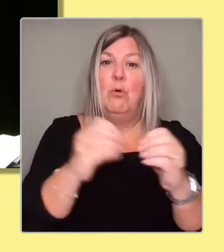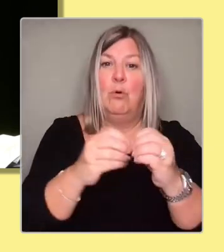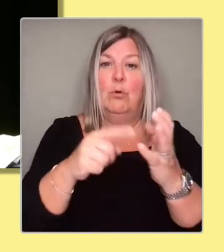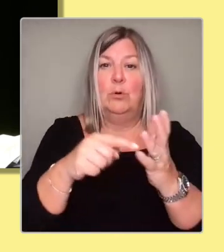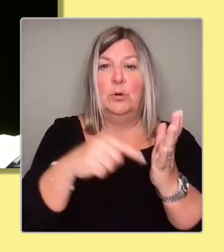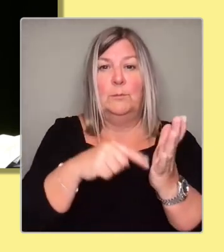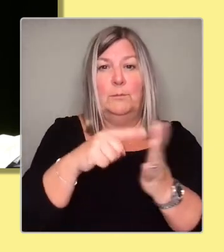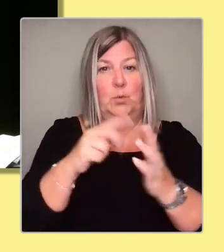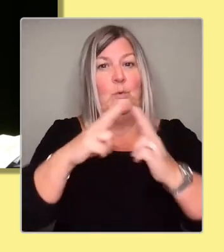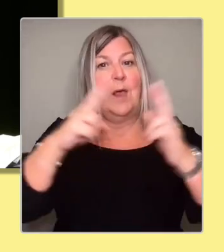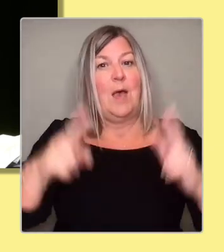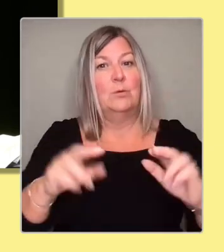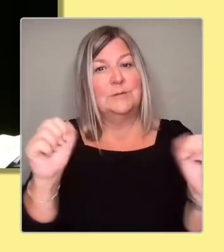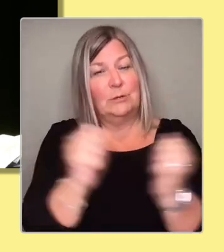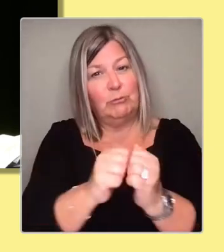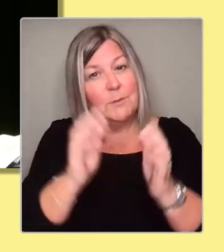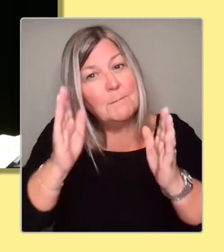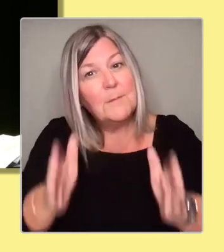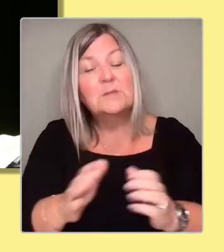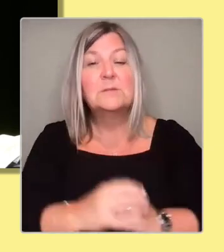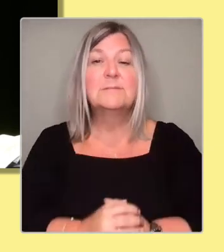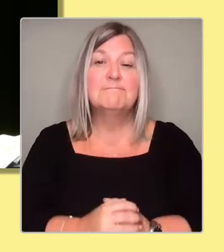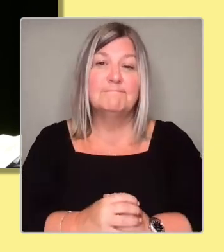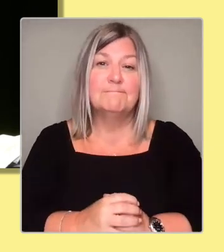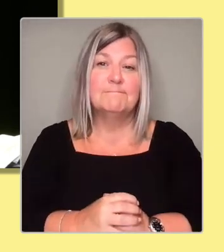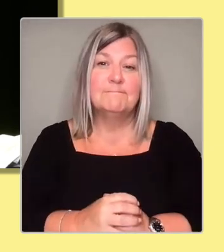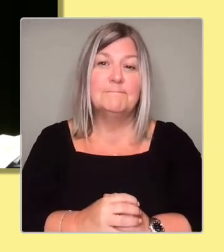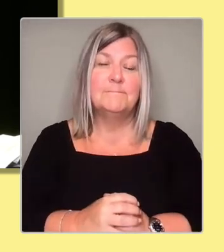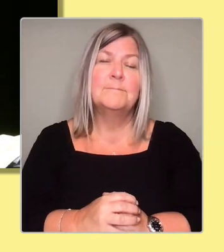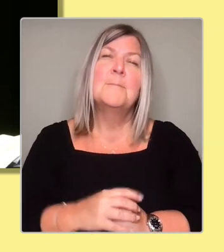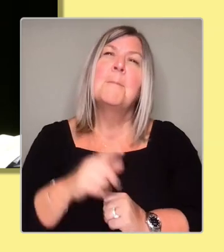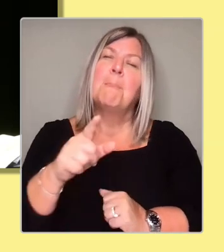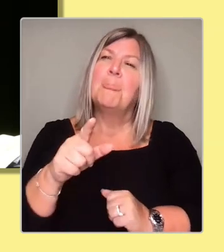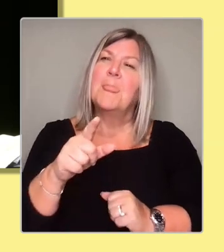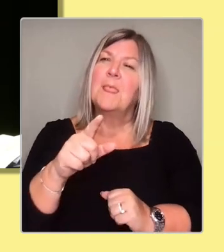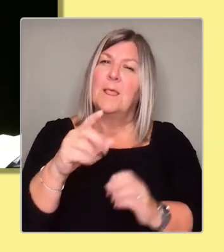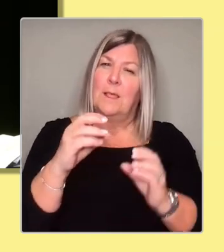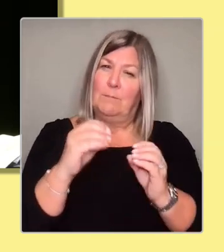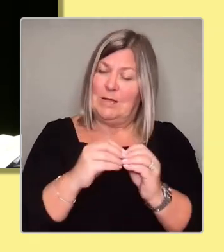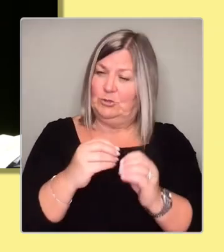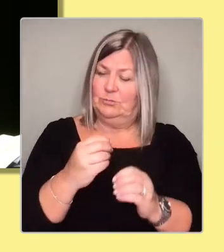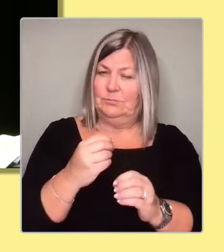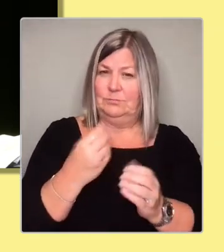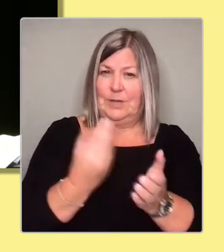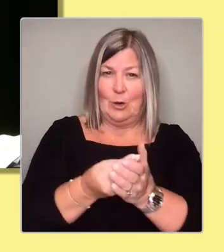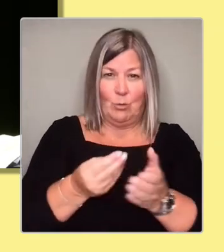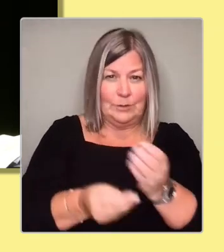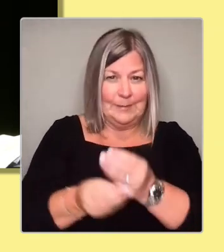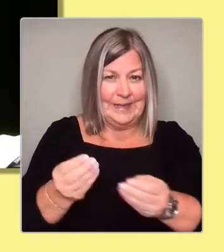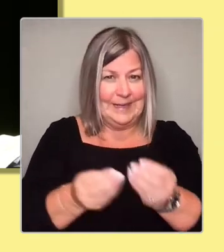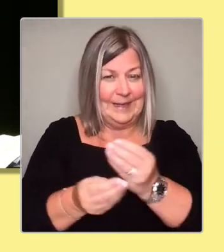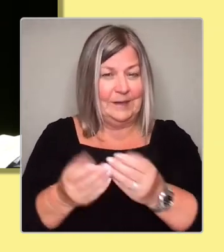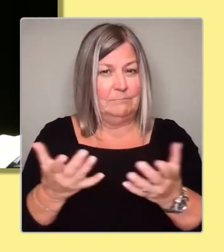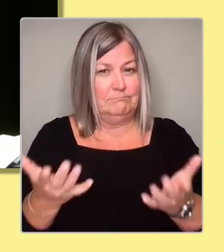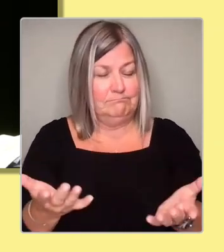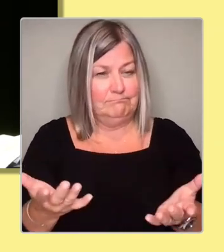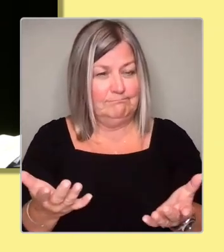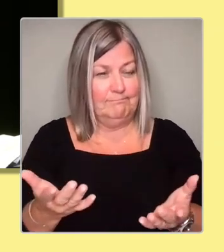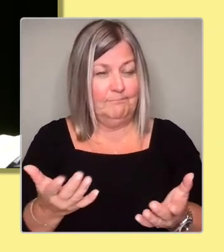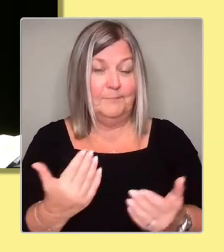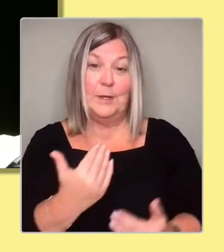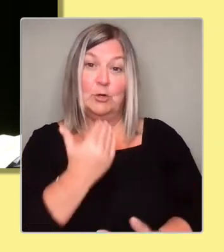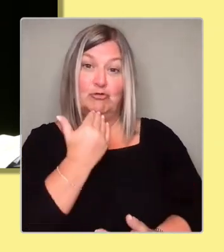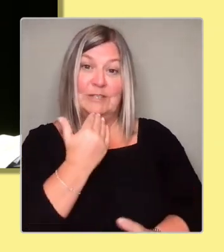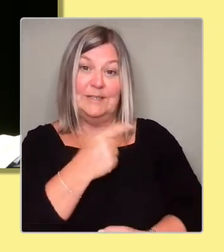of the economy or economic prosperity, actually the Greens believe in the wellbeing economy.